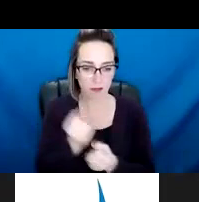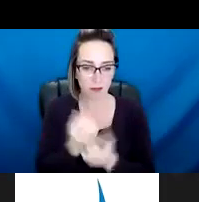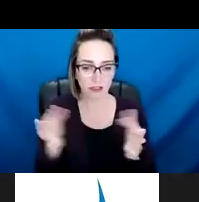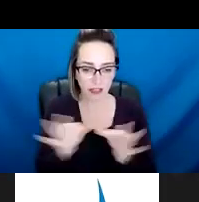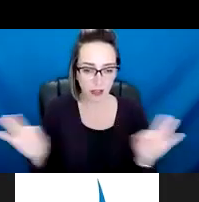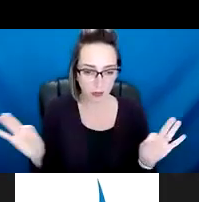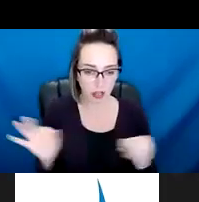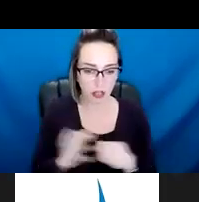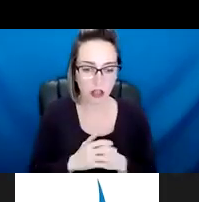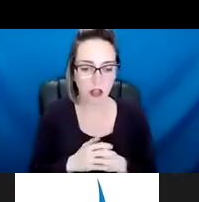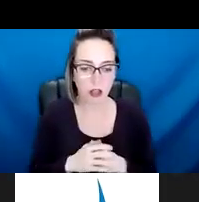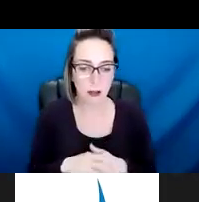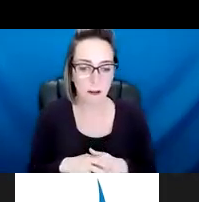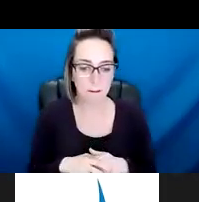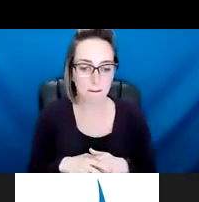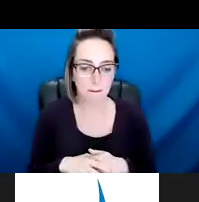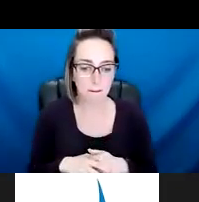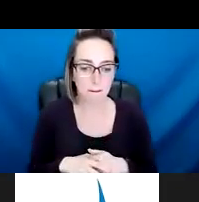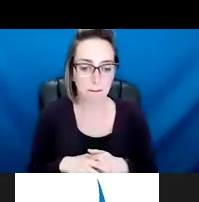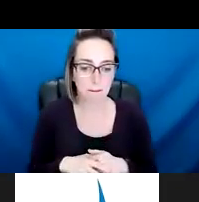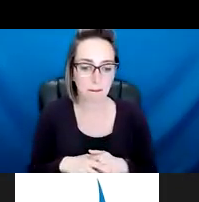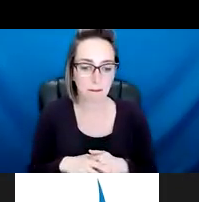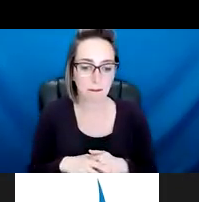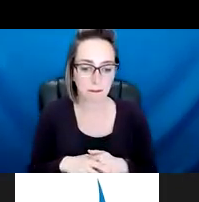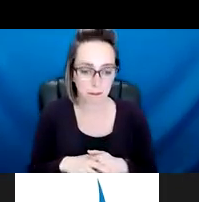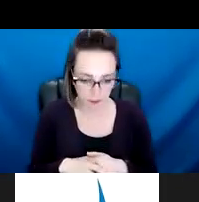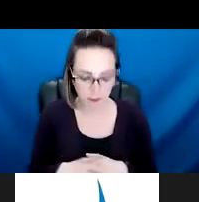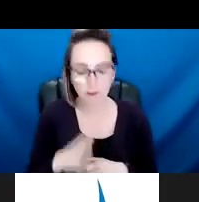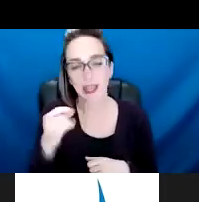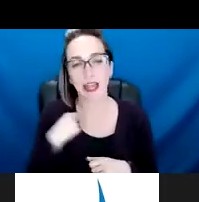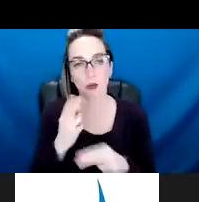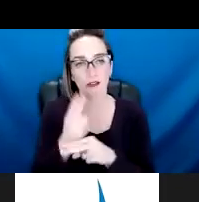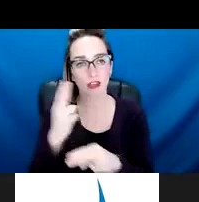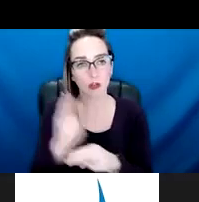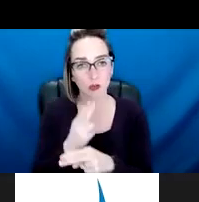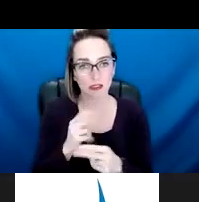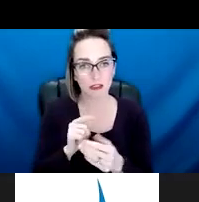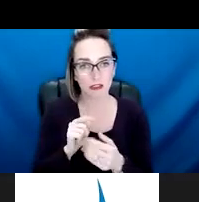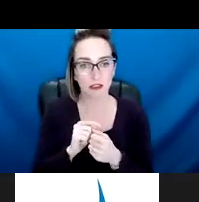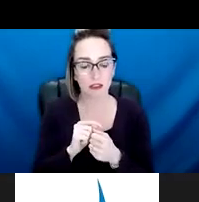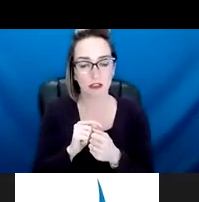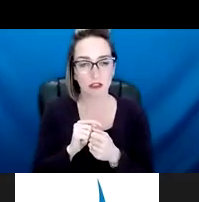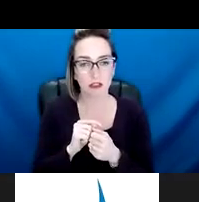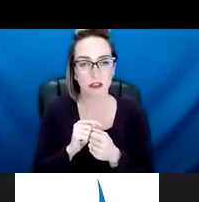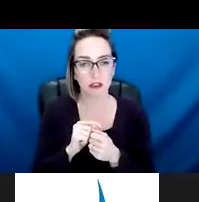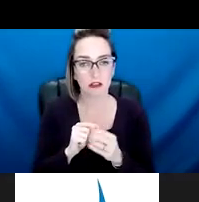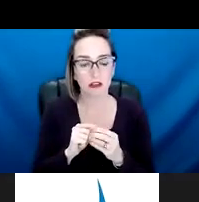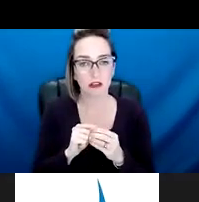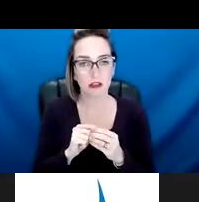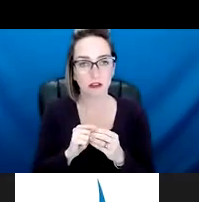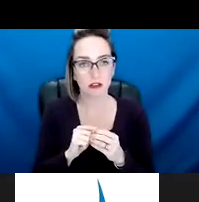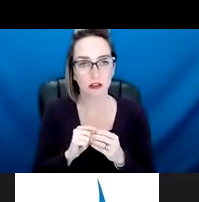And we've used these to assist in in in giving a little bit more